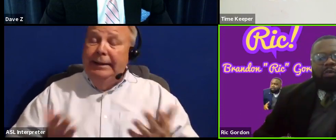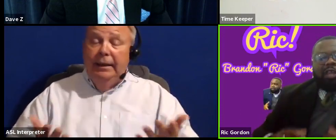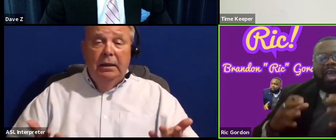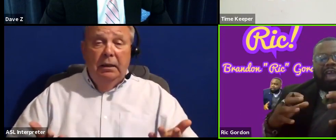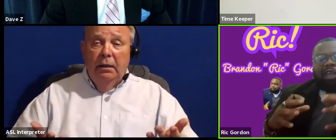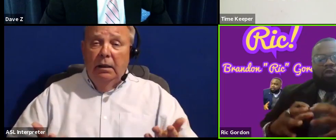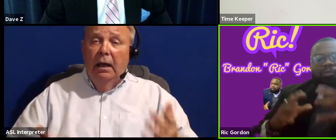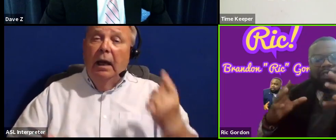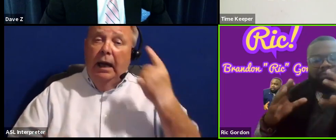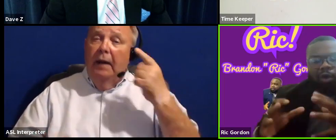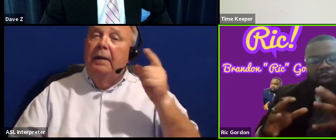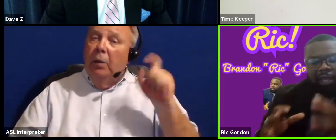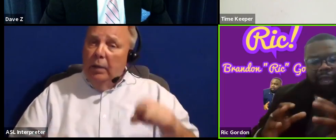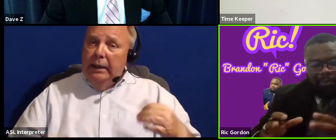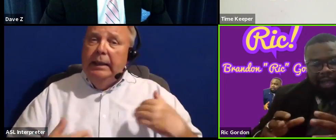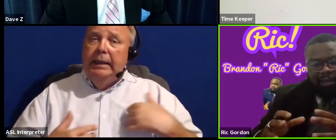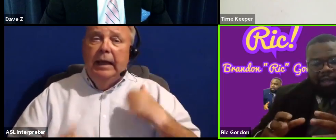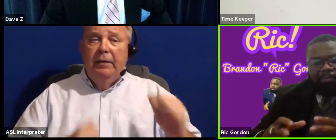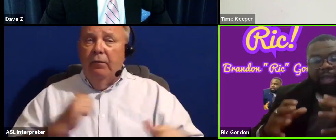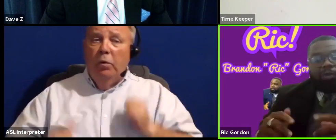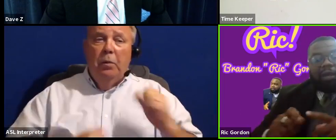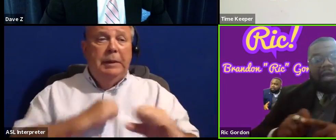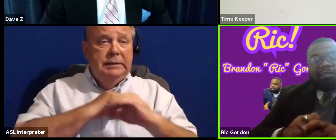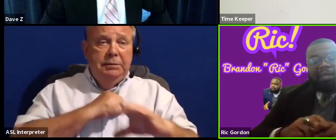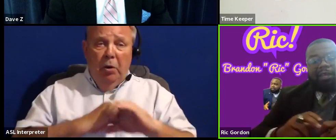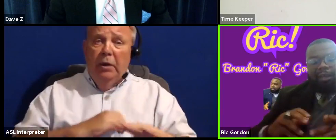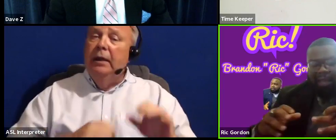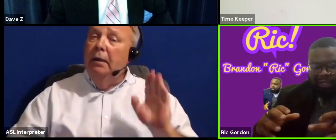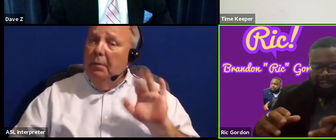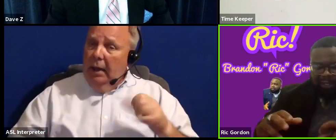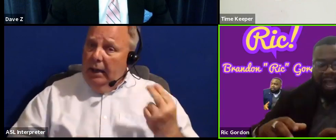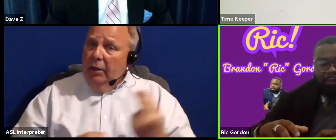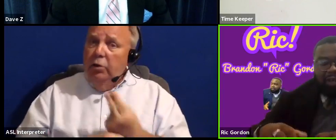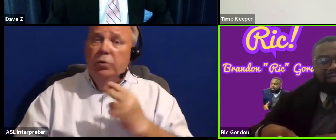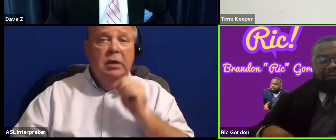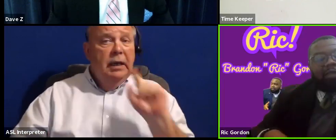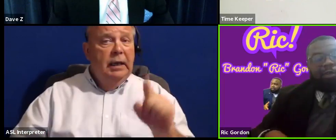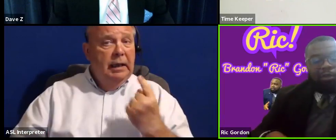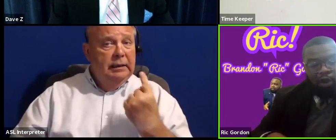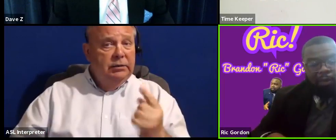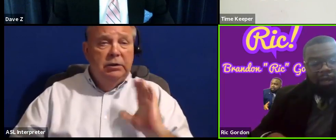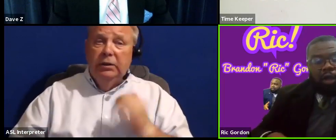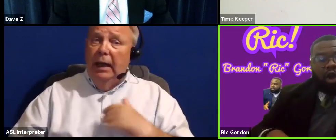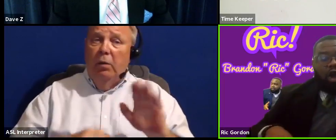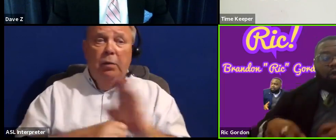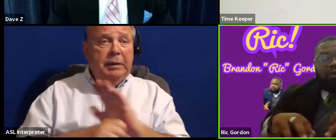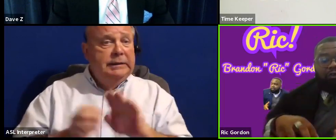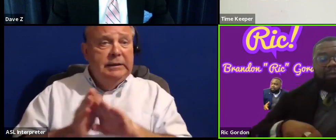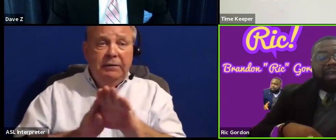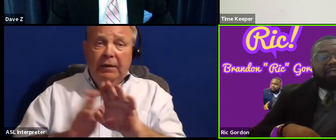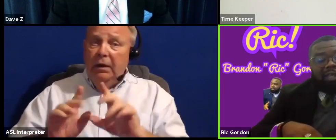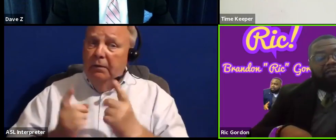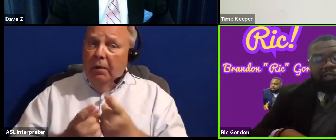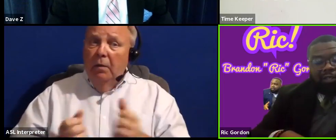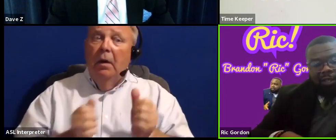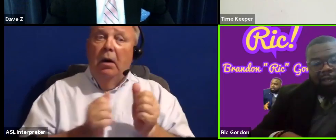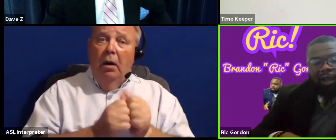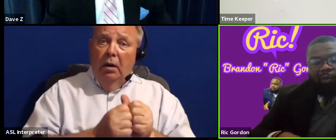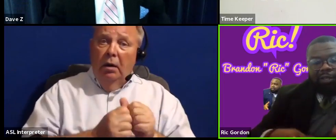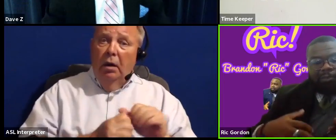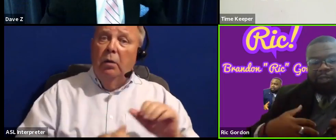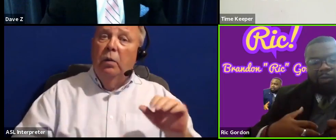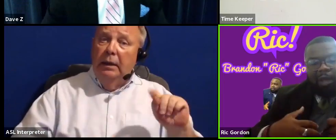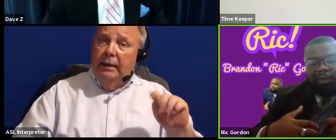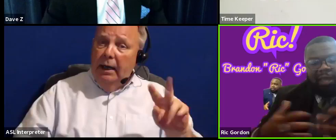And I think we need to have a robust marketing campaign by utilizing not just our business development department, along with Green Access Television,